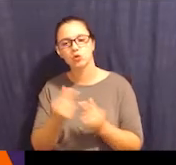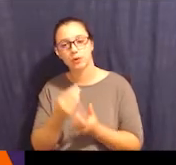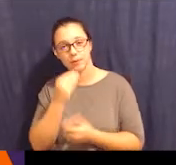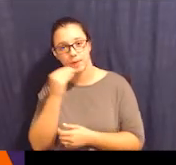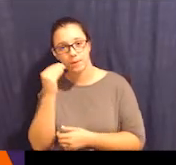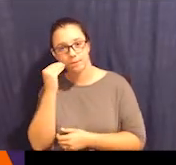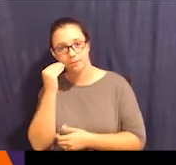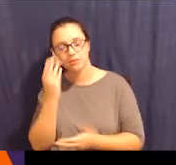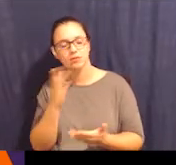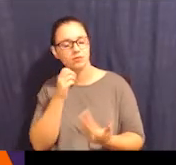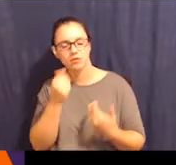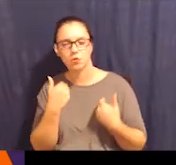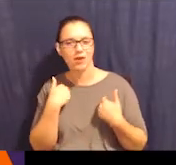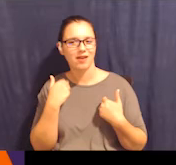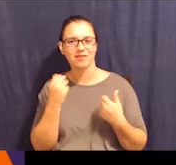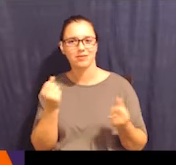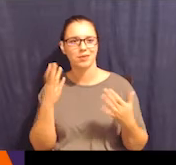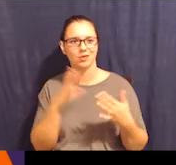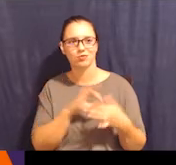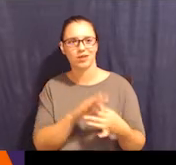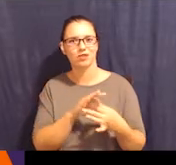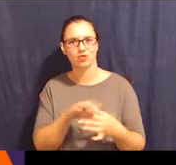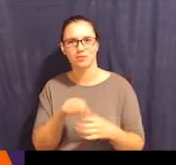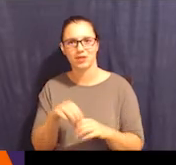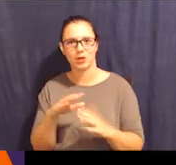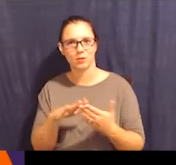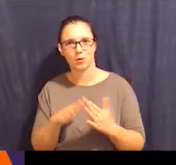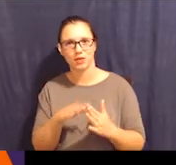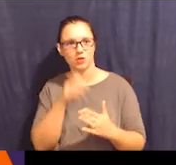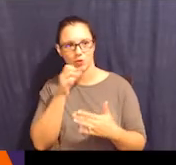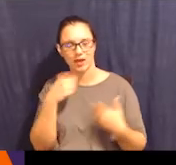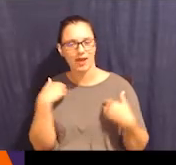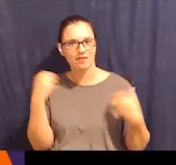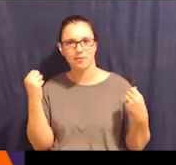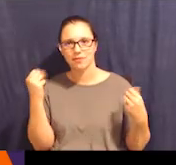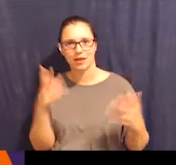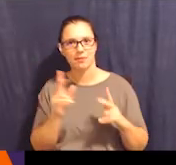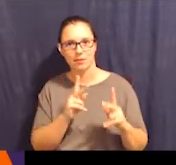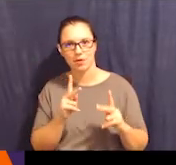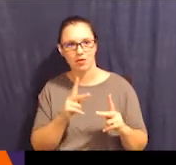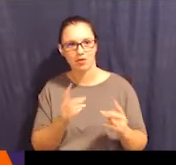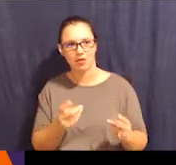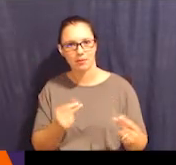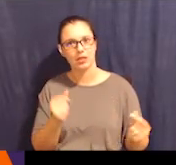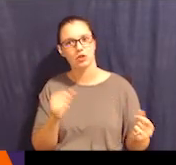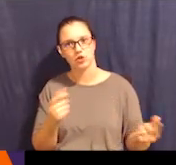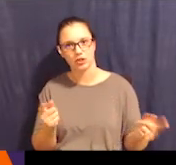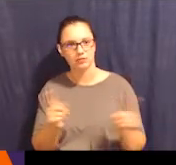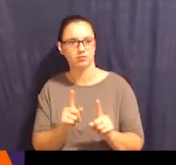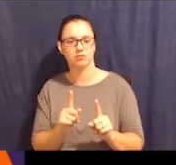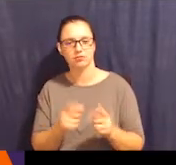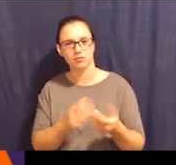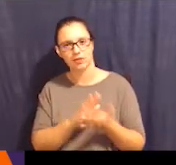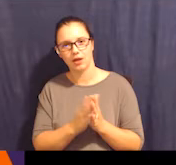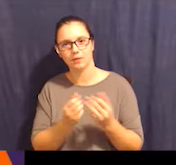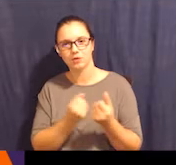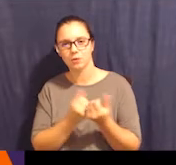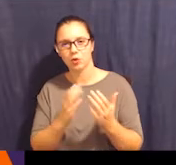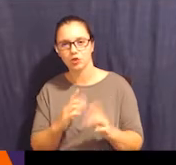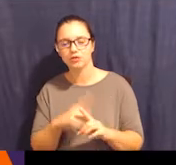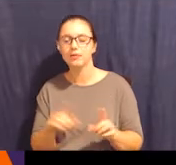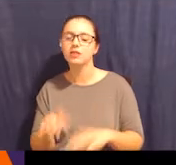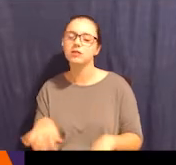maybe a group home, they may not have that many relationships in the community. They may not have that many people who immediately could step up and be